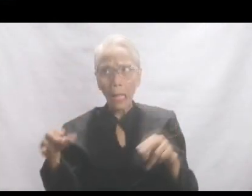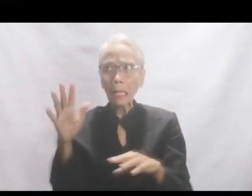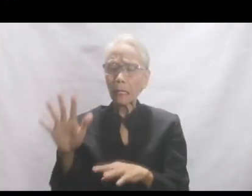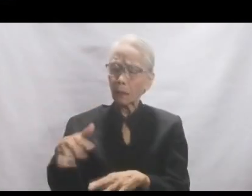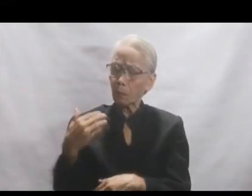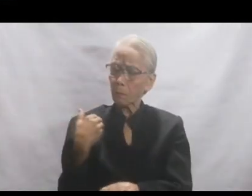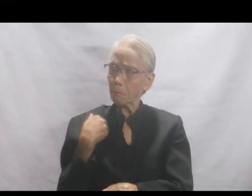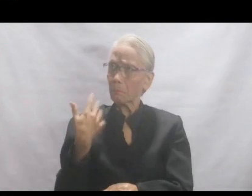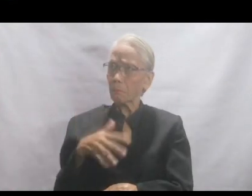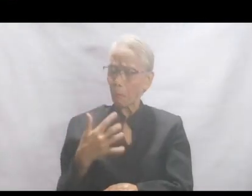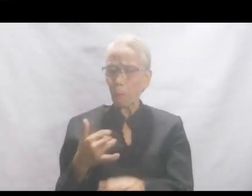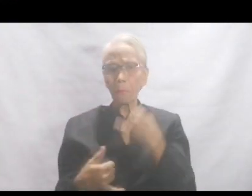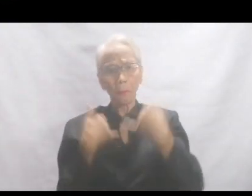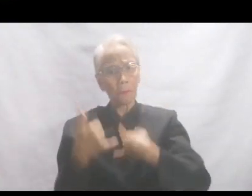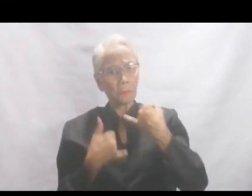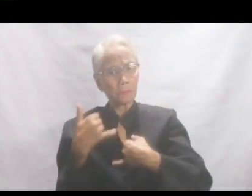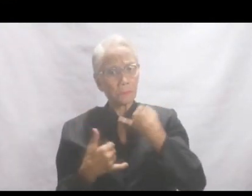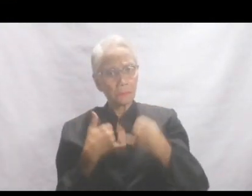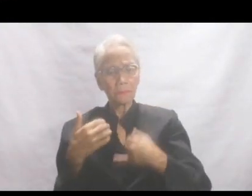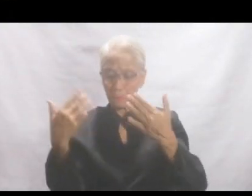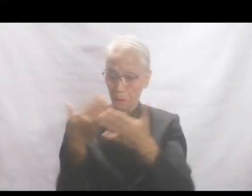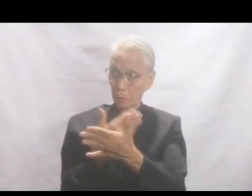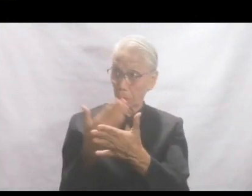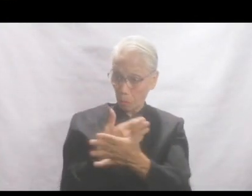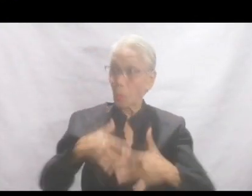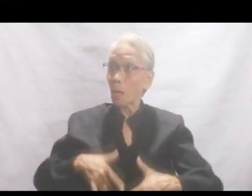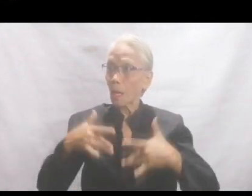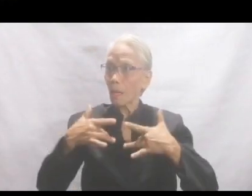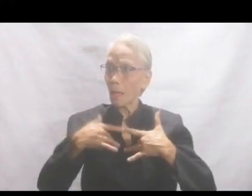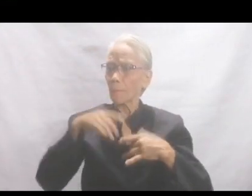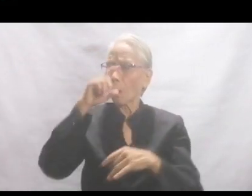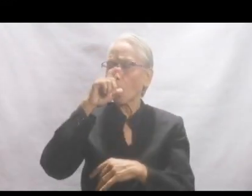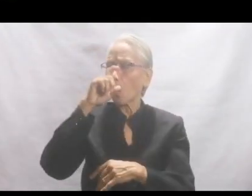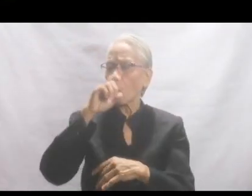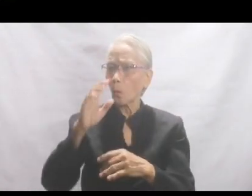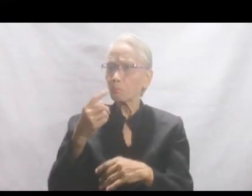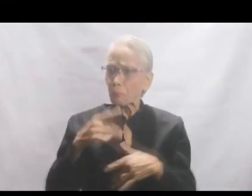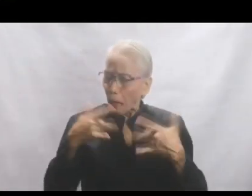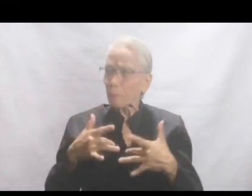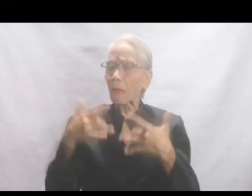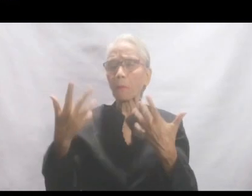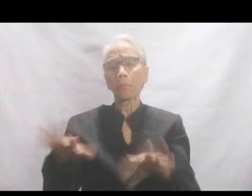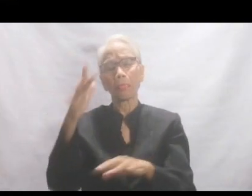was nearly beside himself with joy, and in his new life the old one was soon forgotten.